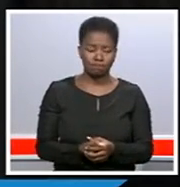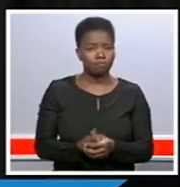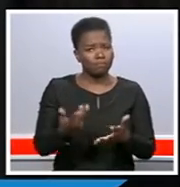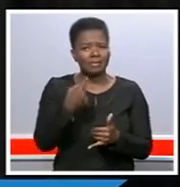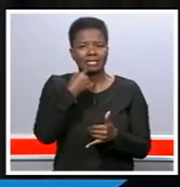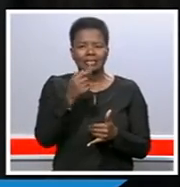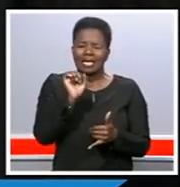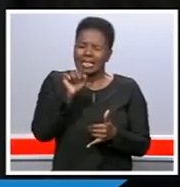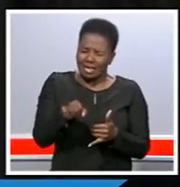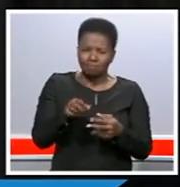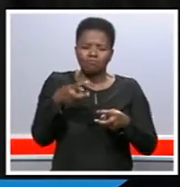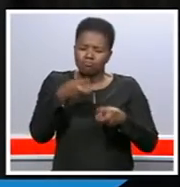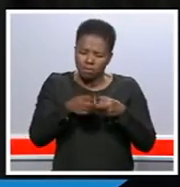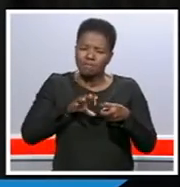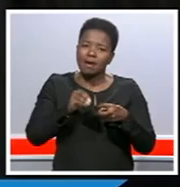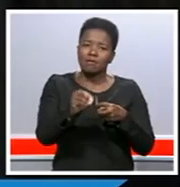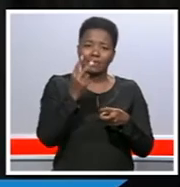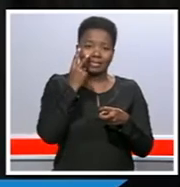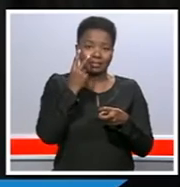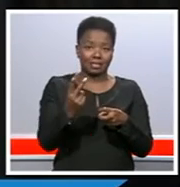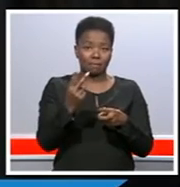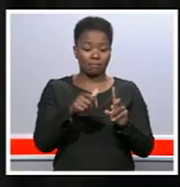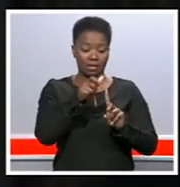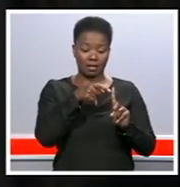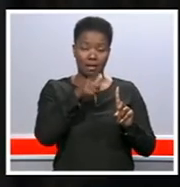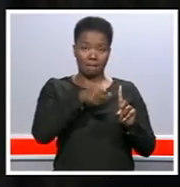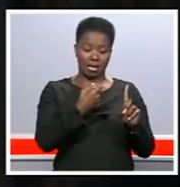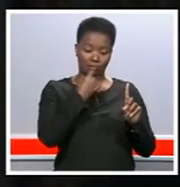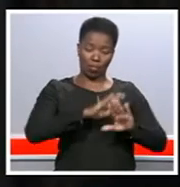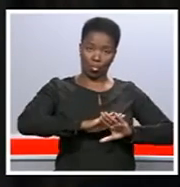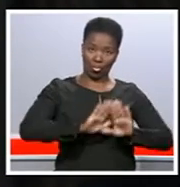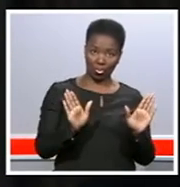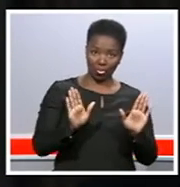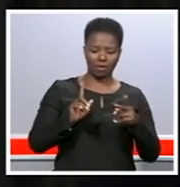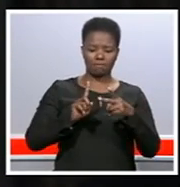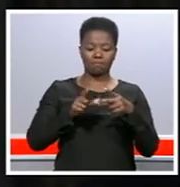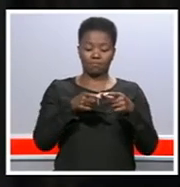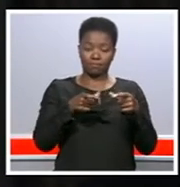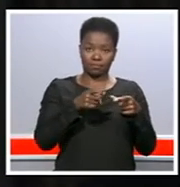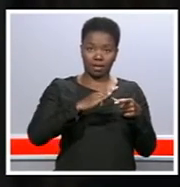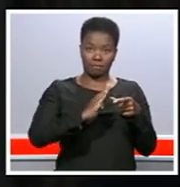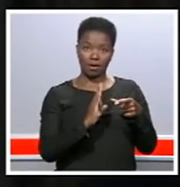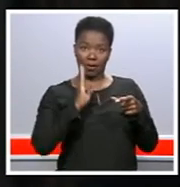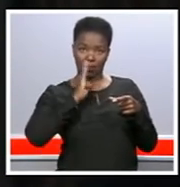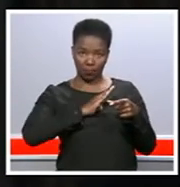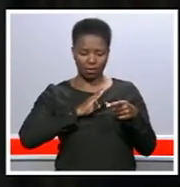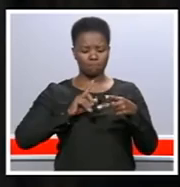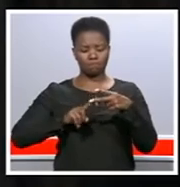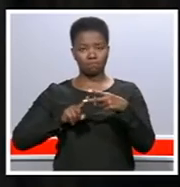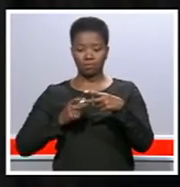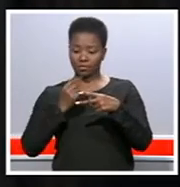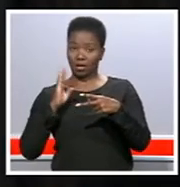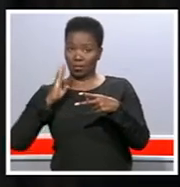be some difficulty differentiating between non-adherence to the device versus non-adherence to medication. So if someone